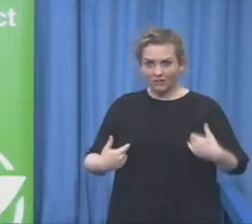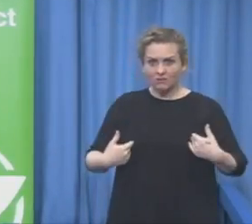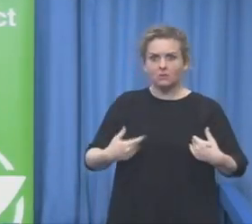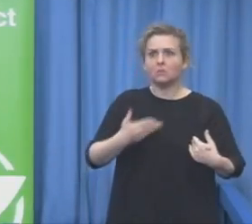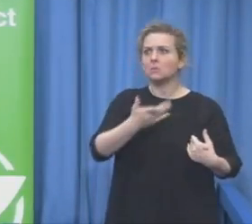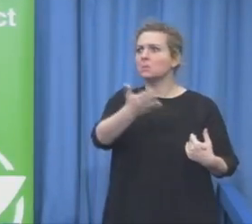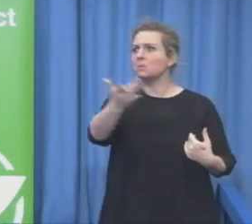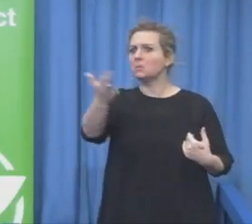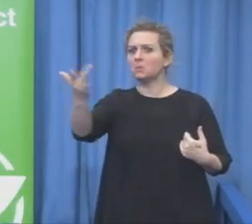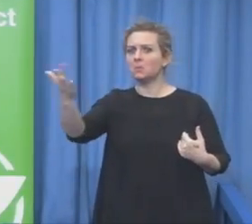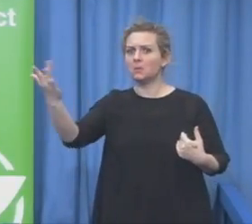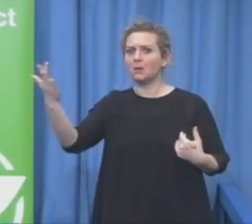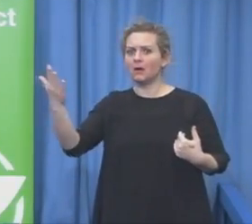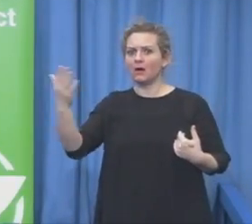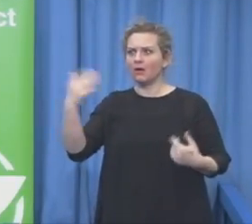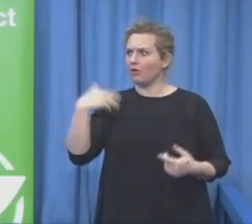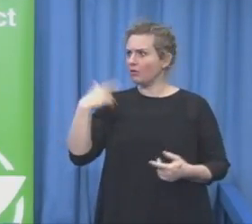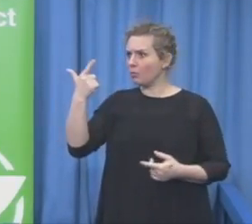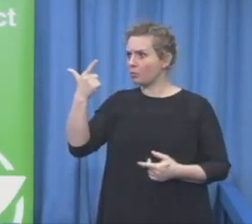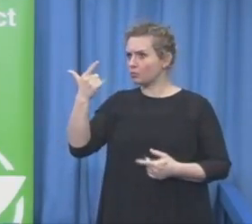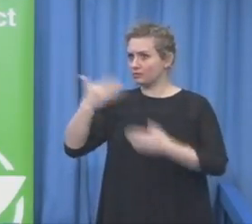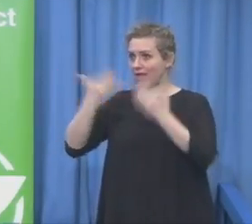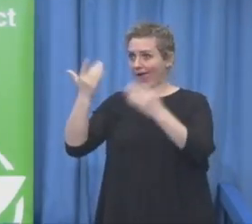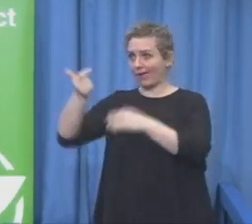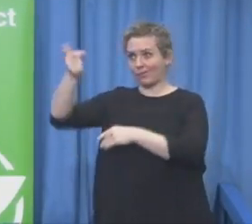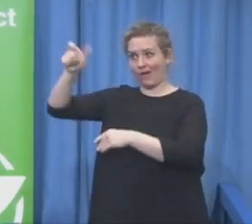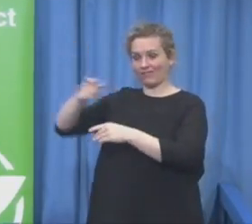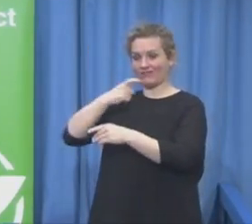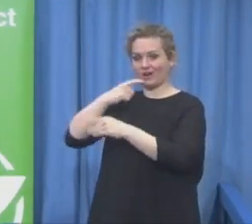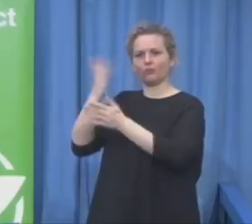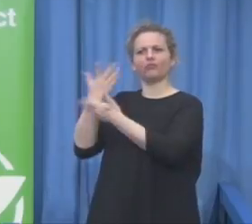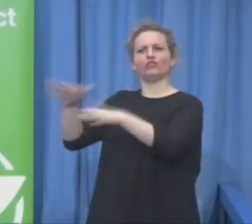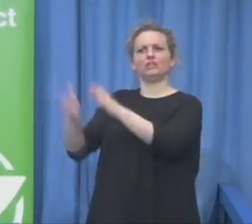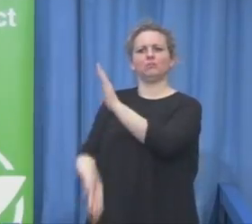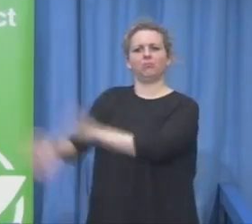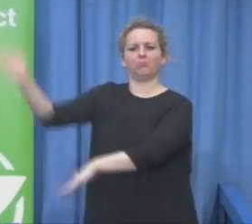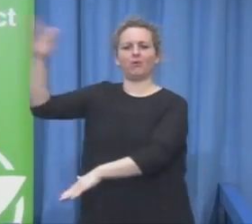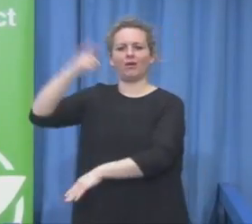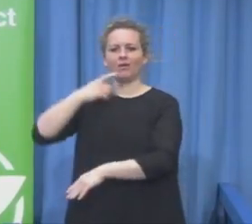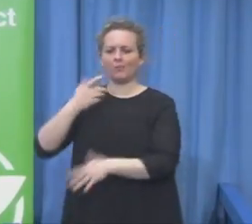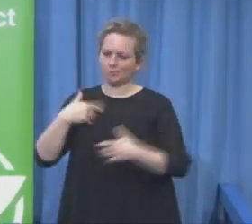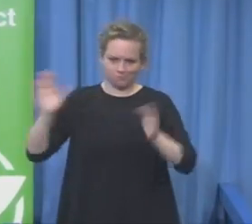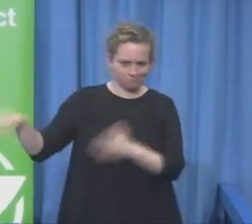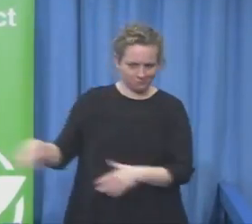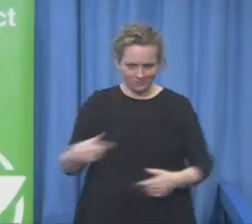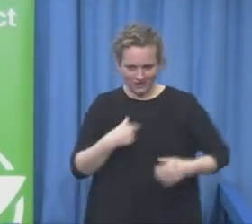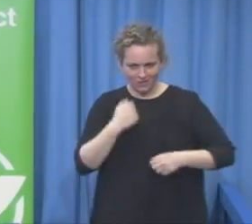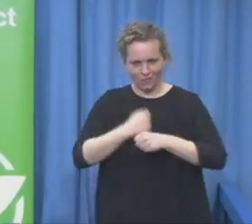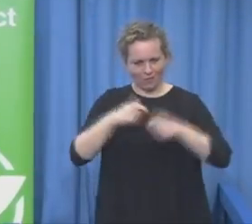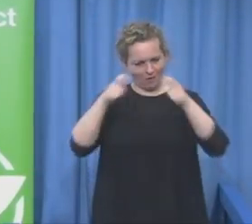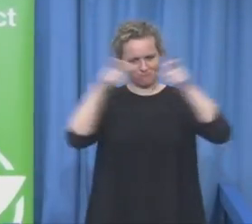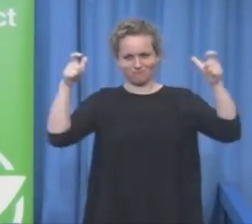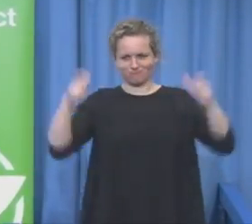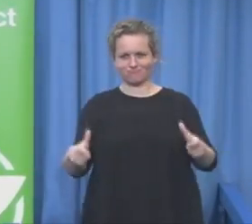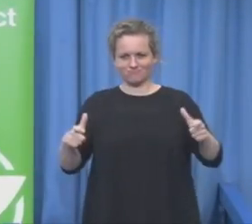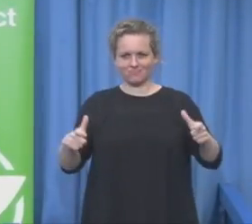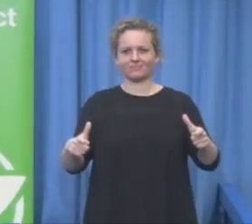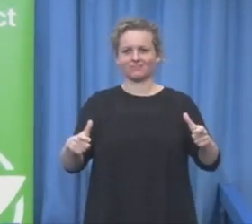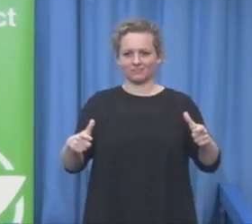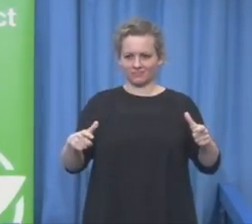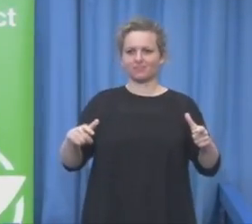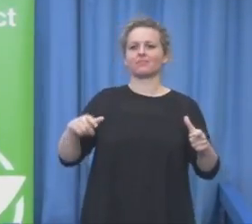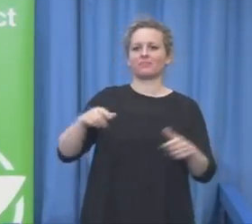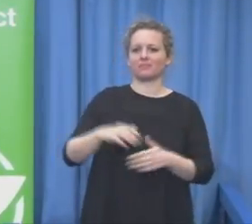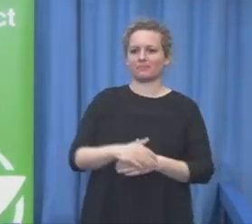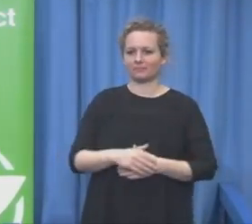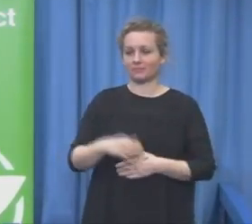yesterday. I come from Aspa Foundation, and I have to precise a little bit of foundations in Finland. It